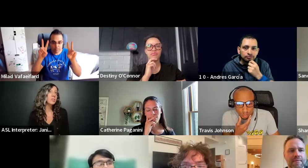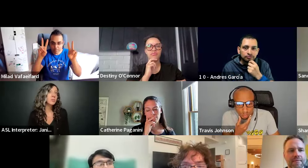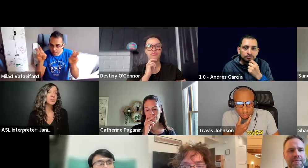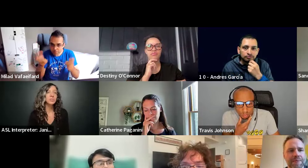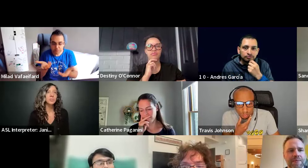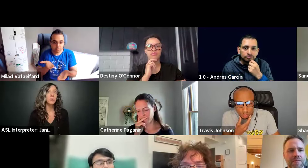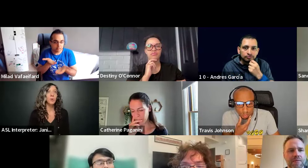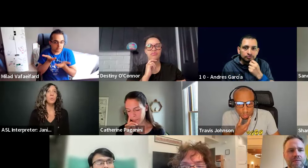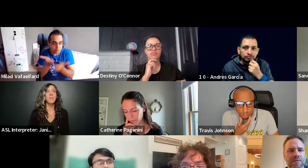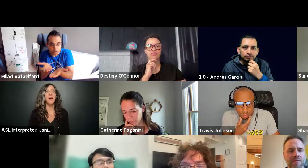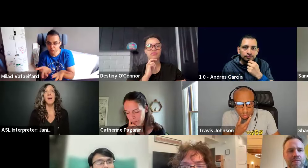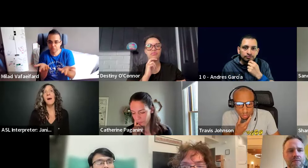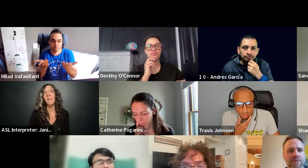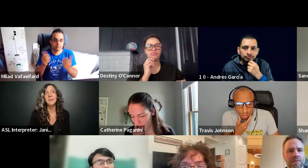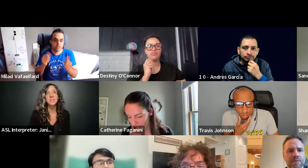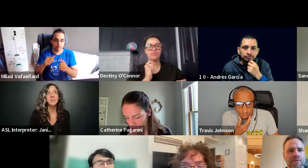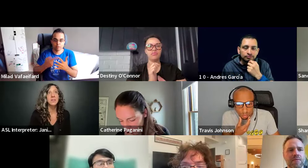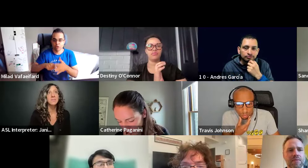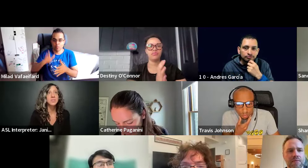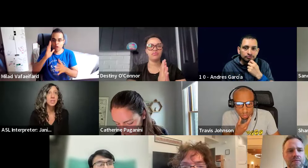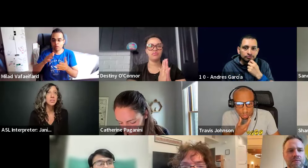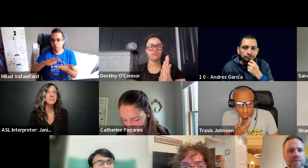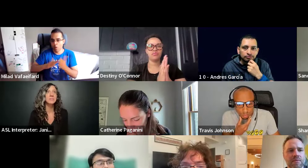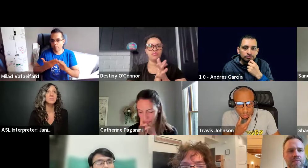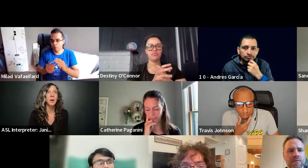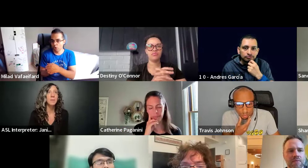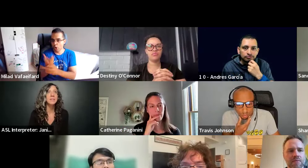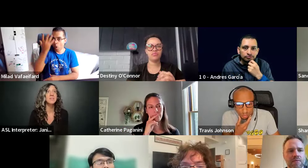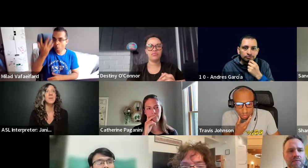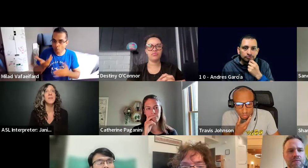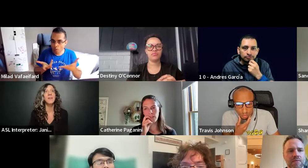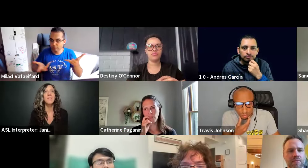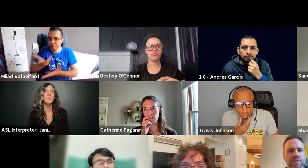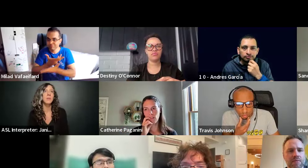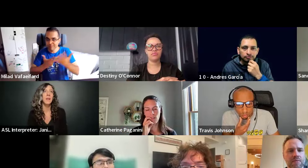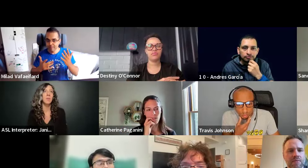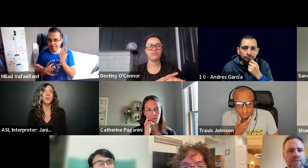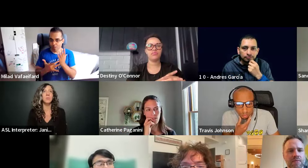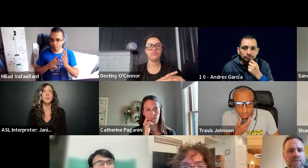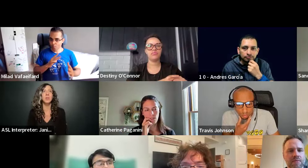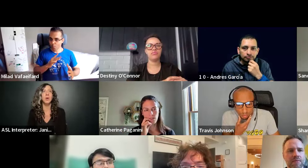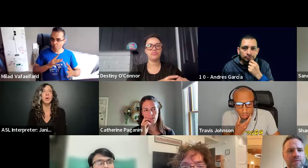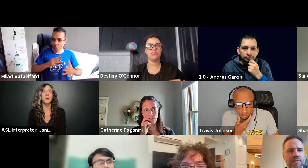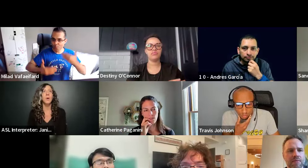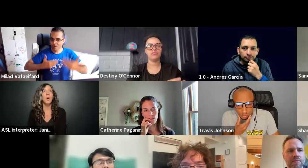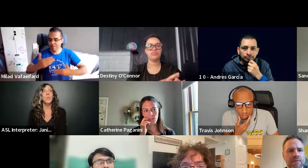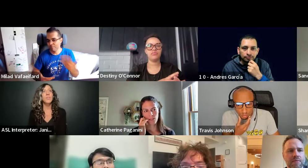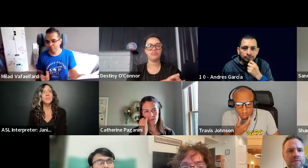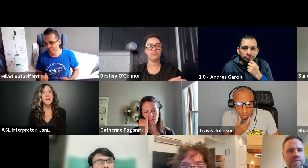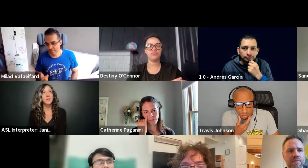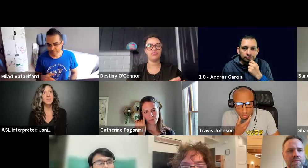that you need contribution or support with, I'm happy to give suggestions and topics, you know, and then I feel like we can help our community grow